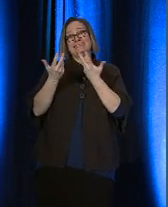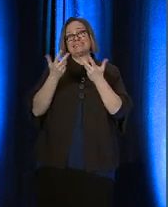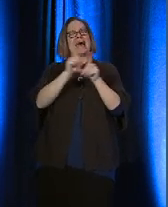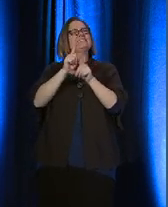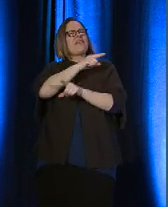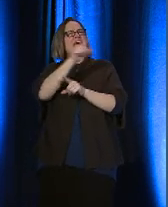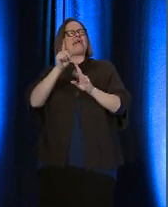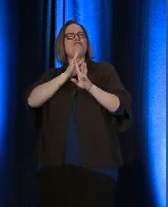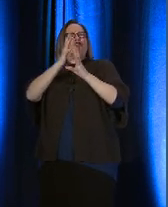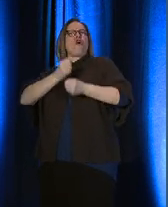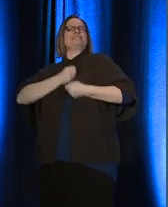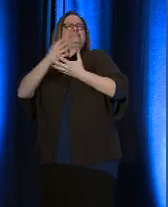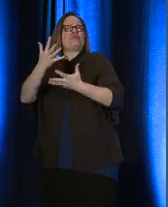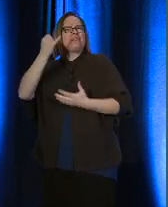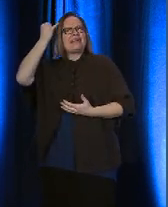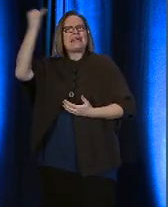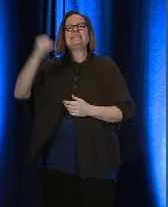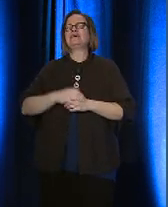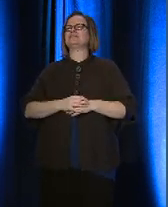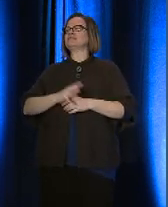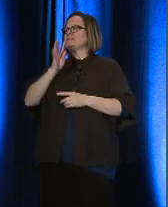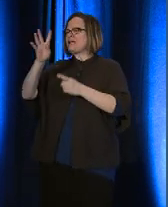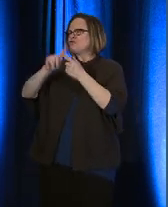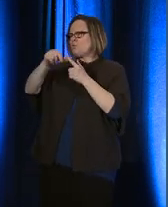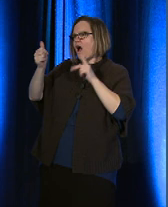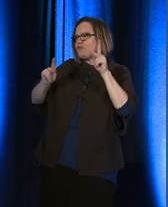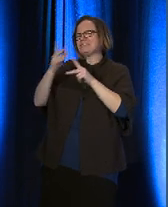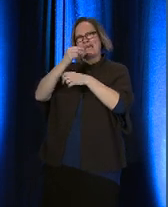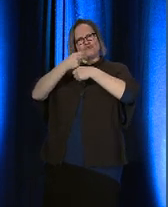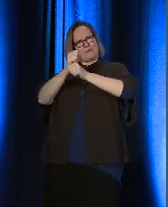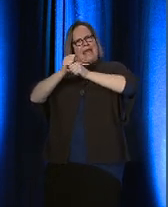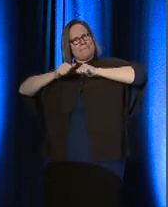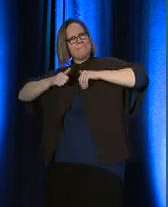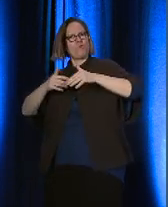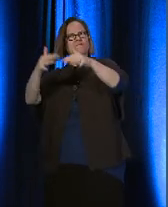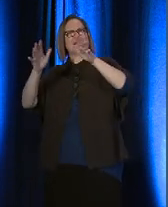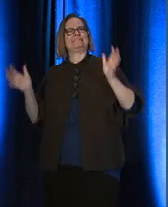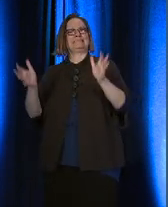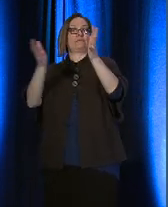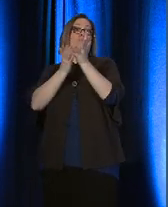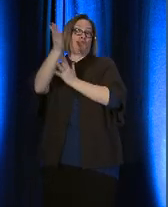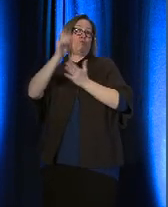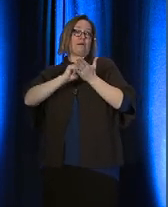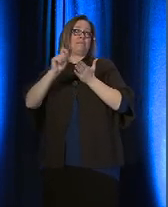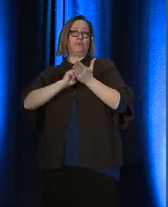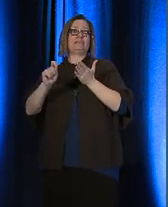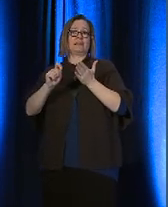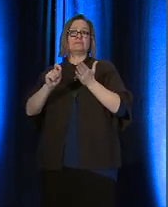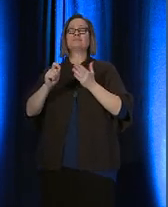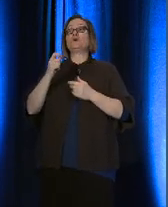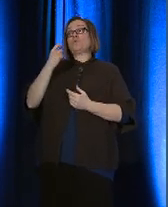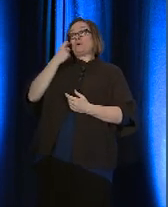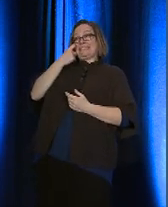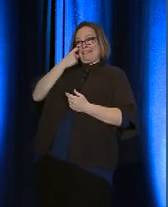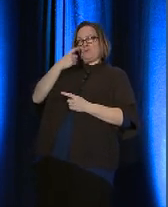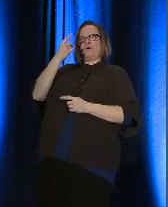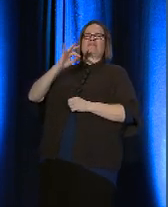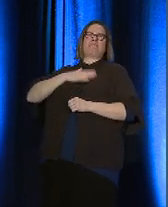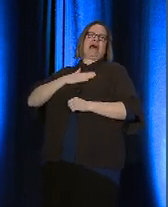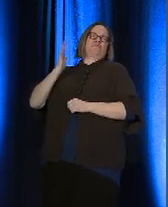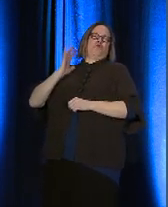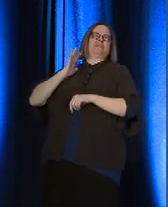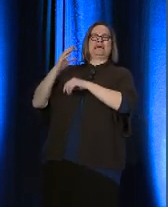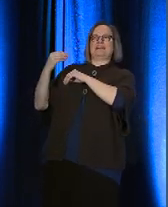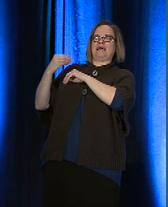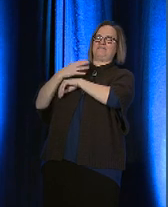articulate ideas, speak to others, and create movements through composing. Recently, Rory Lee, one of my former advisees, now a